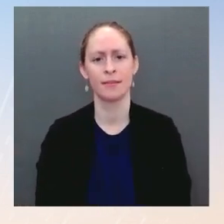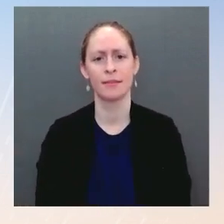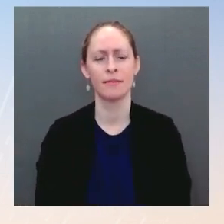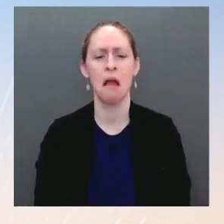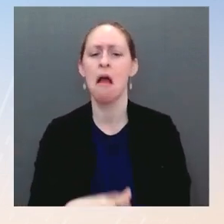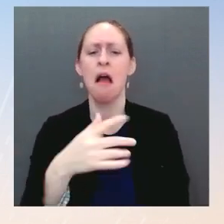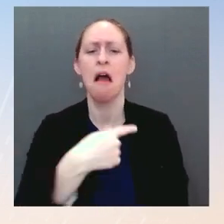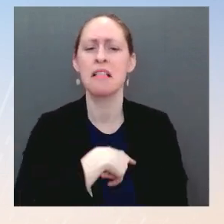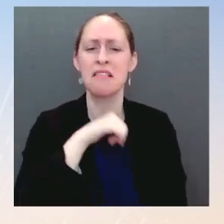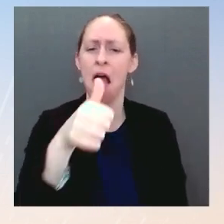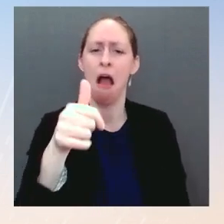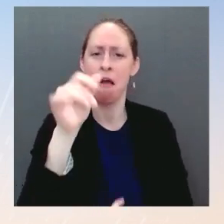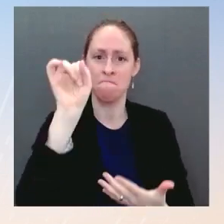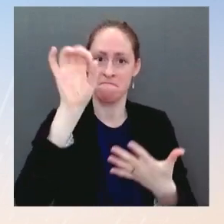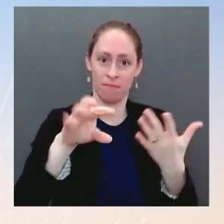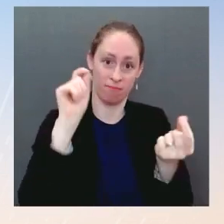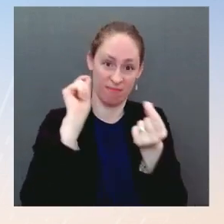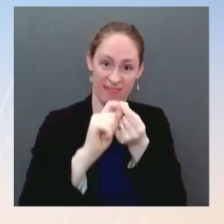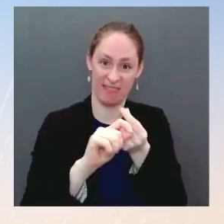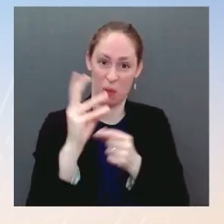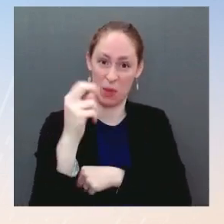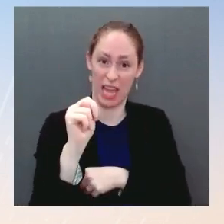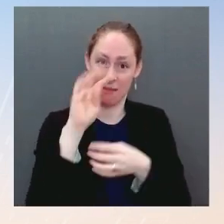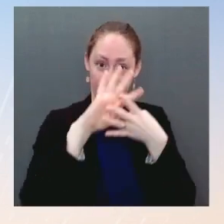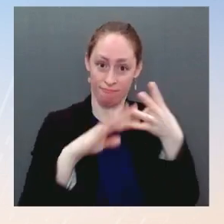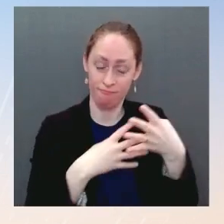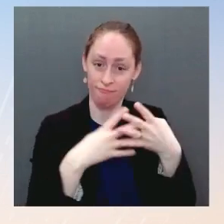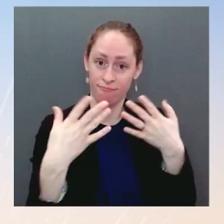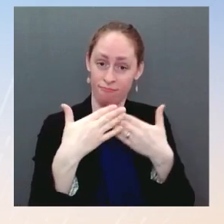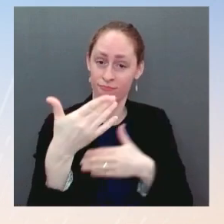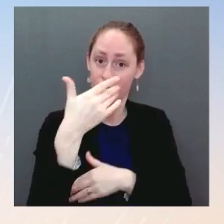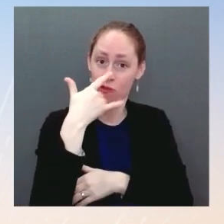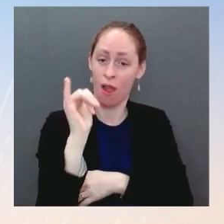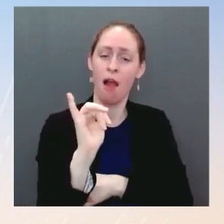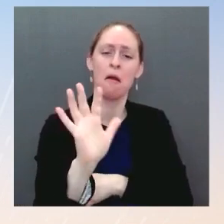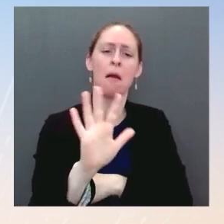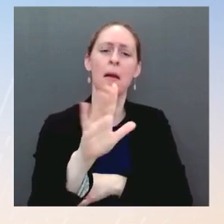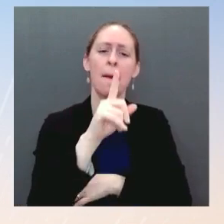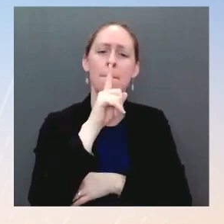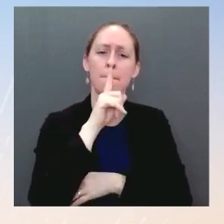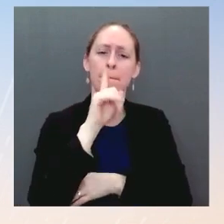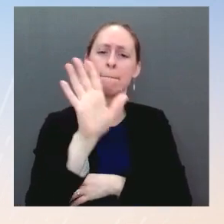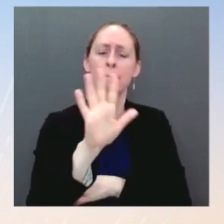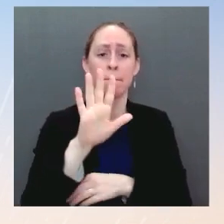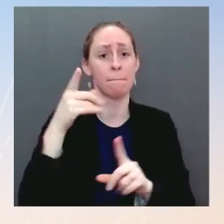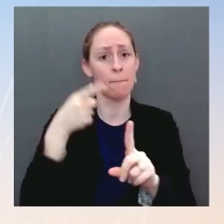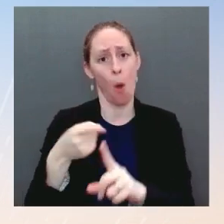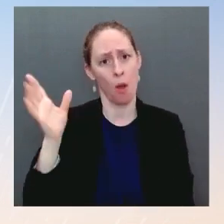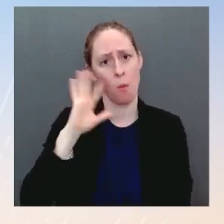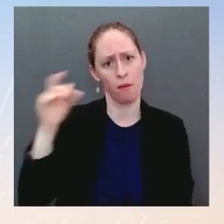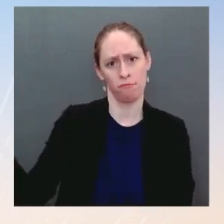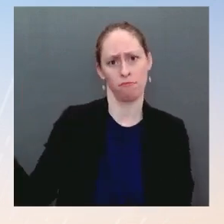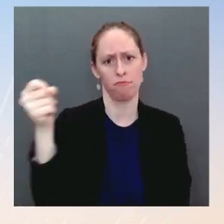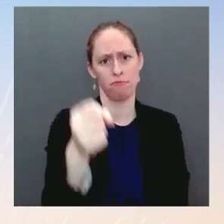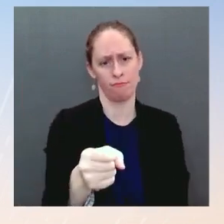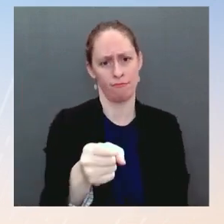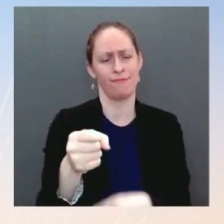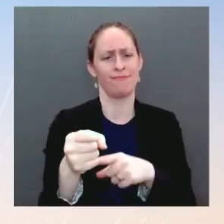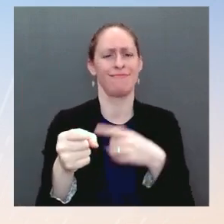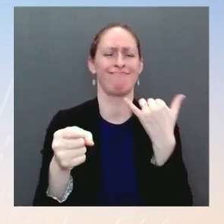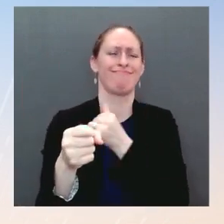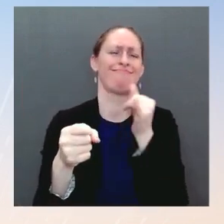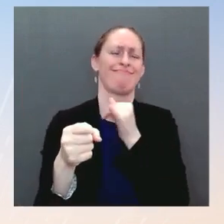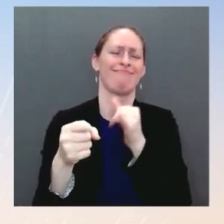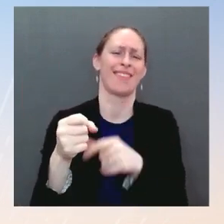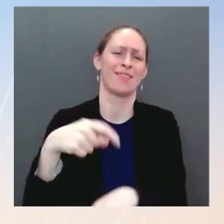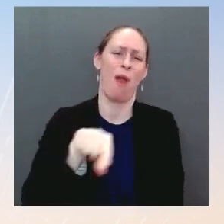a nominee, someone who will be qualified, who, as I think you heard him say, who will be worthy of the decency and